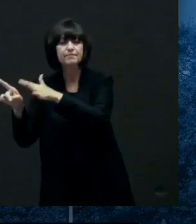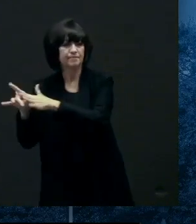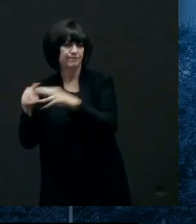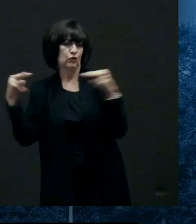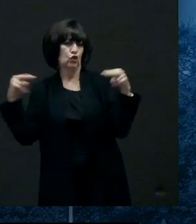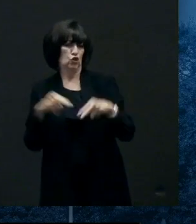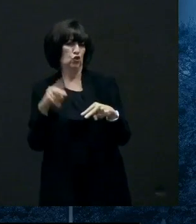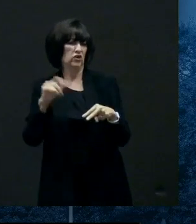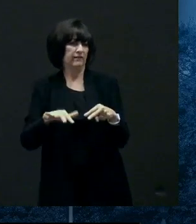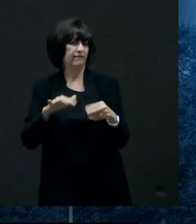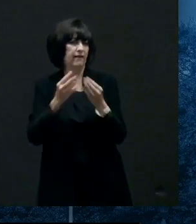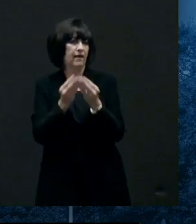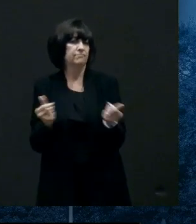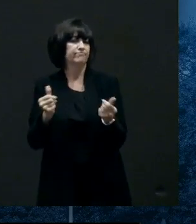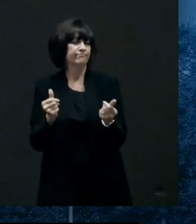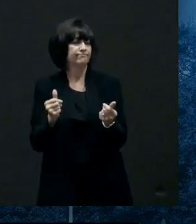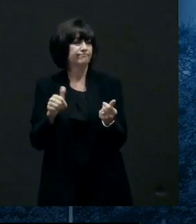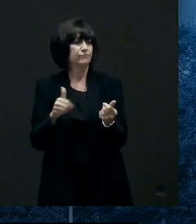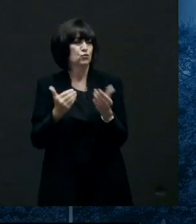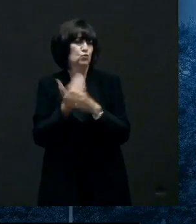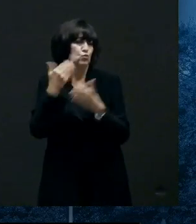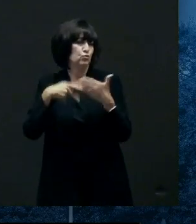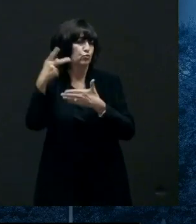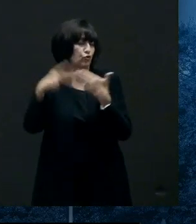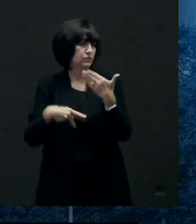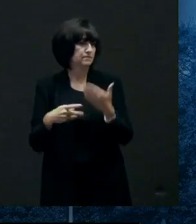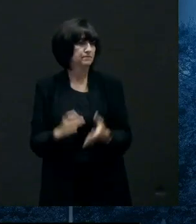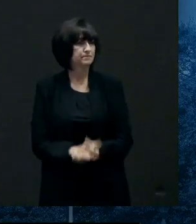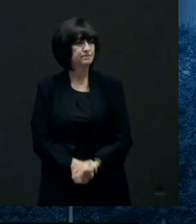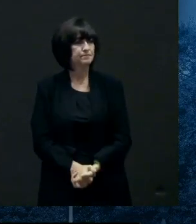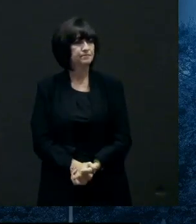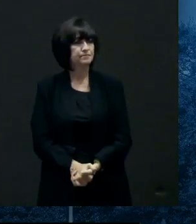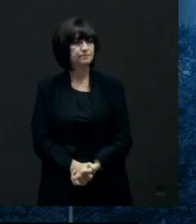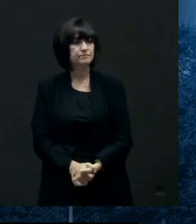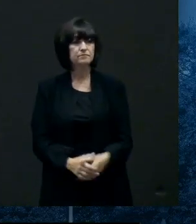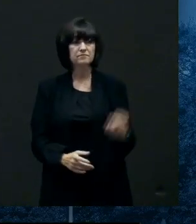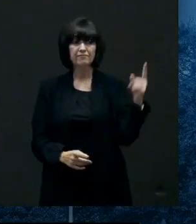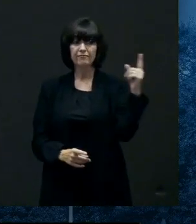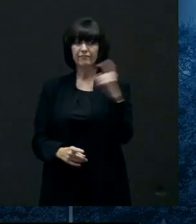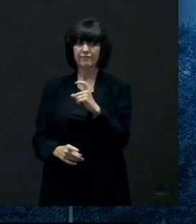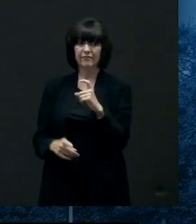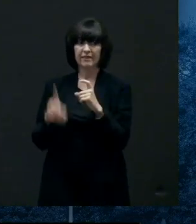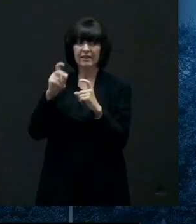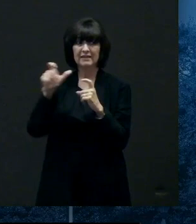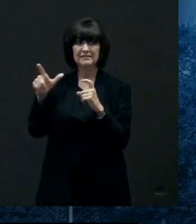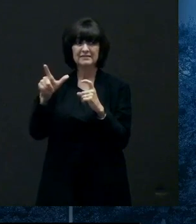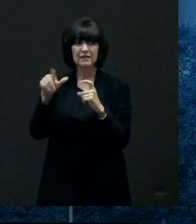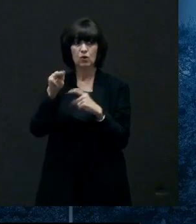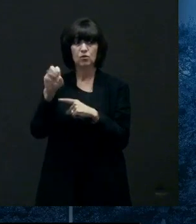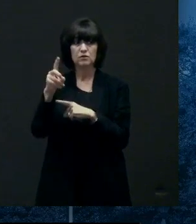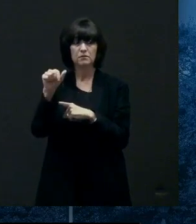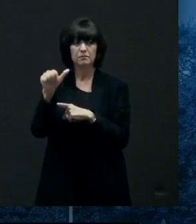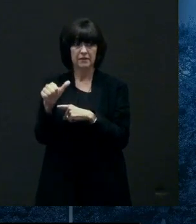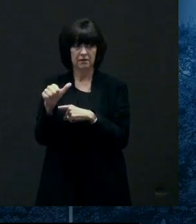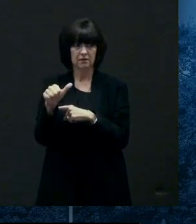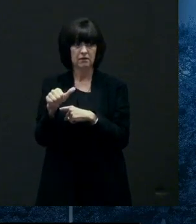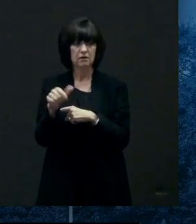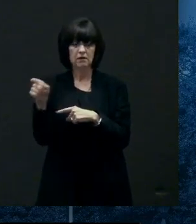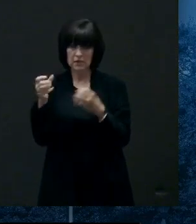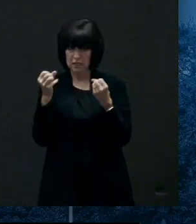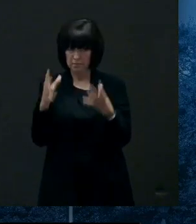of nick cialino at delaware public media are many school districts reaching out to the state for guidance in formulating their plans for the fall